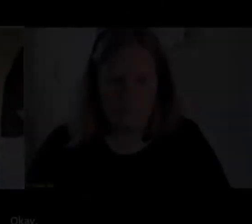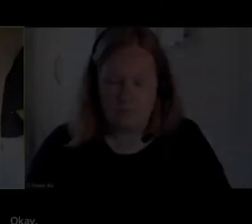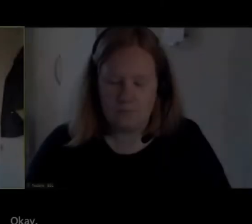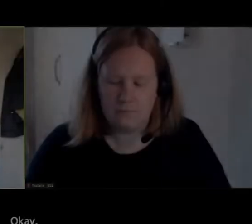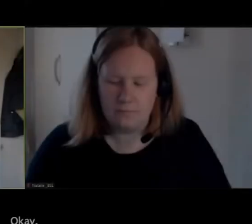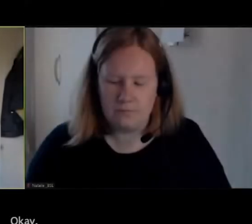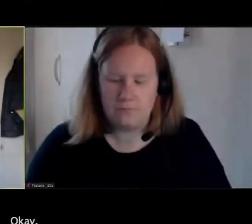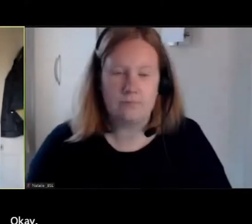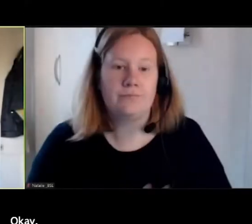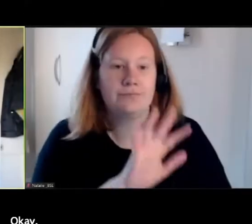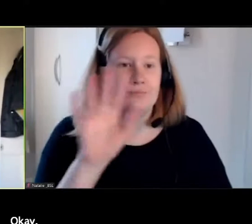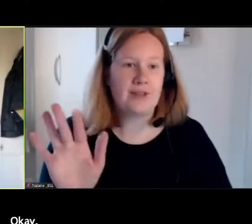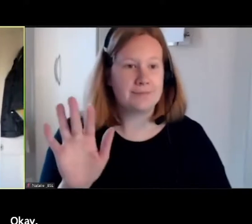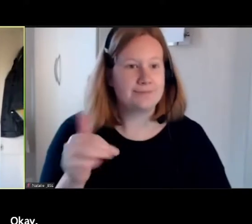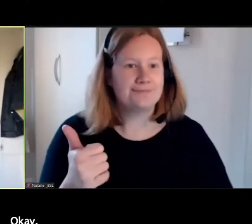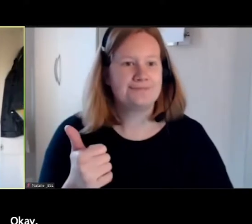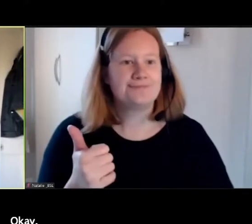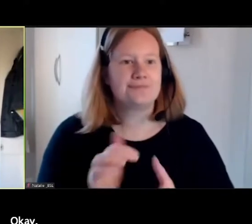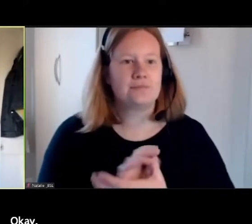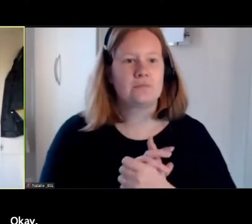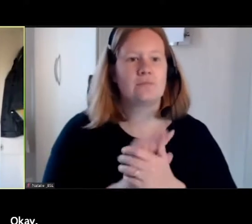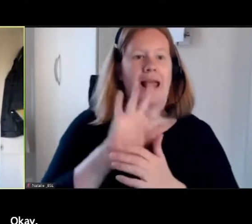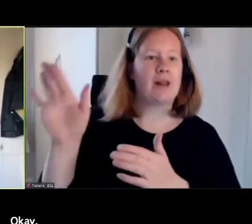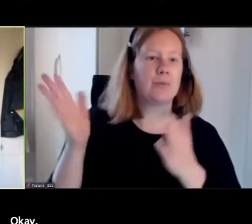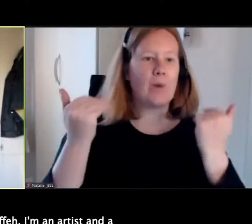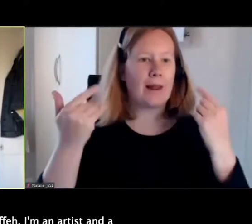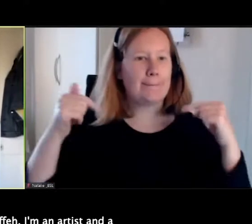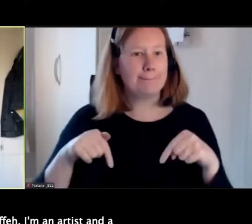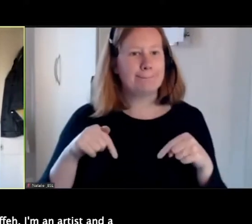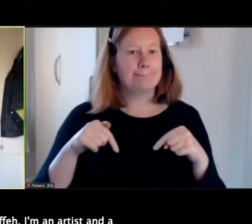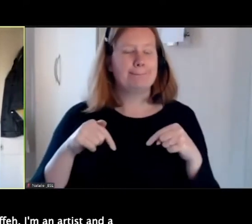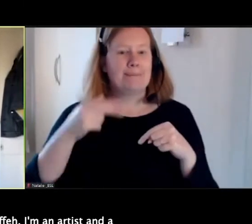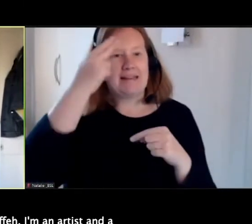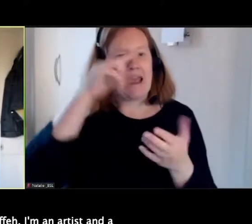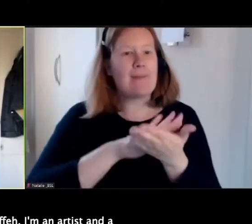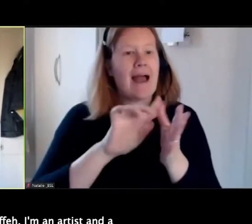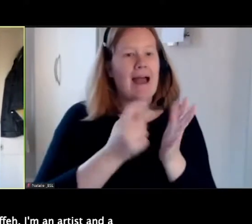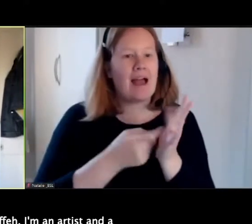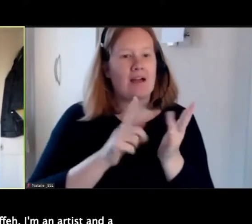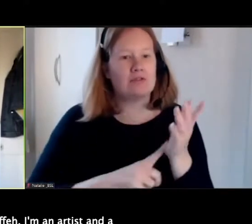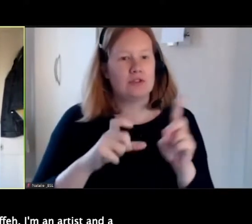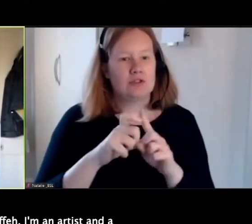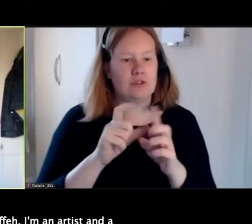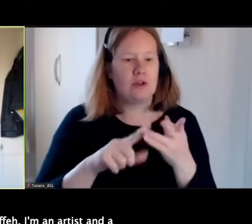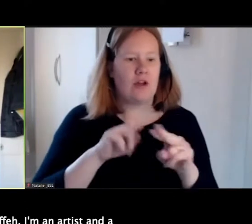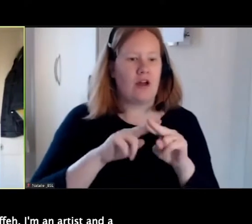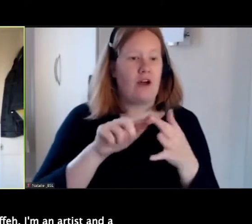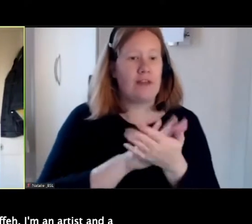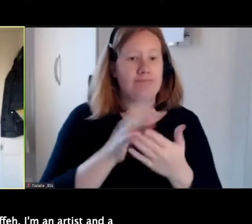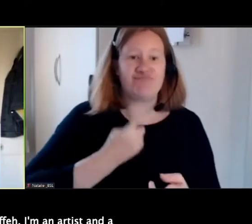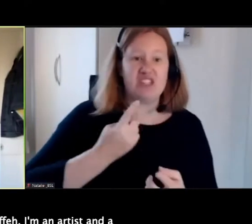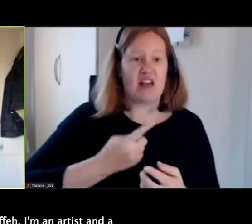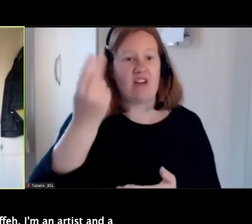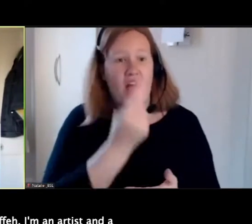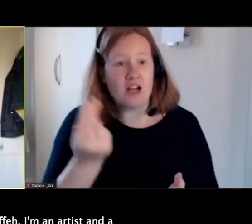Hello everyone. Hello and welcome. I'm Harold Offay. I'm an artist and a